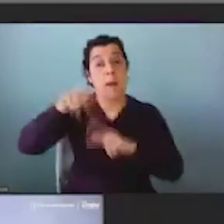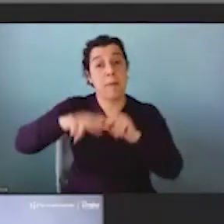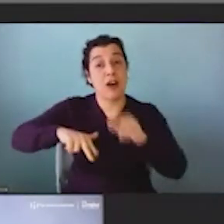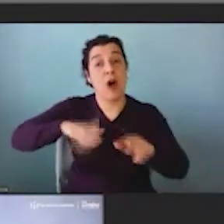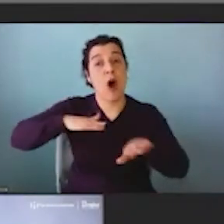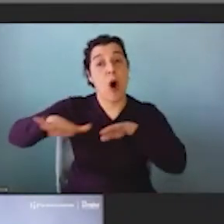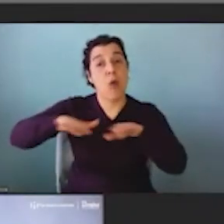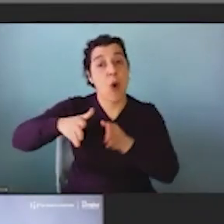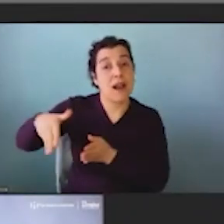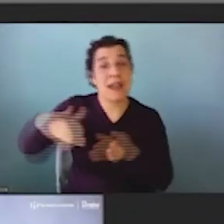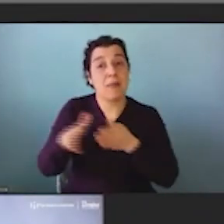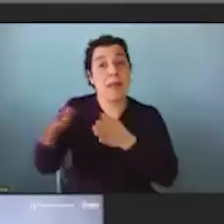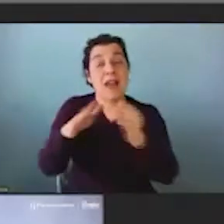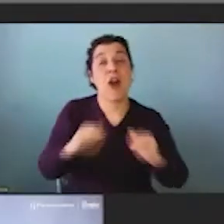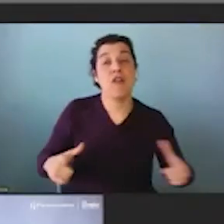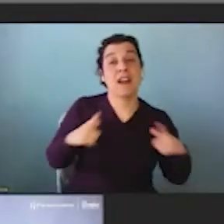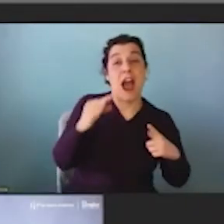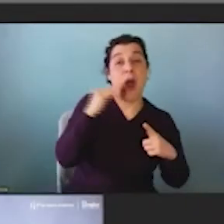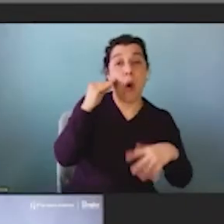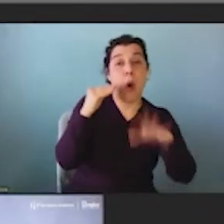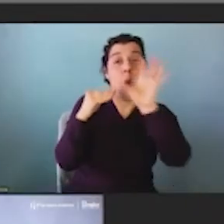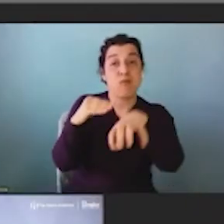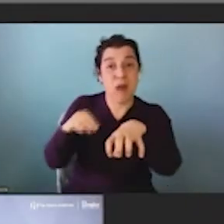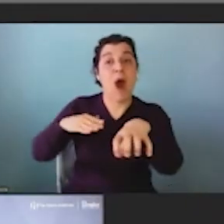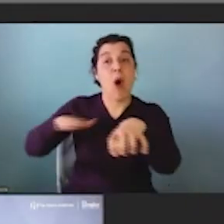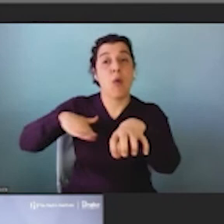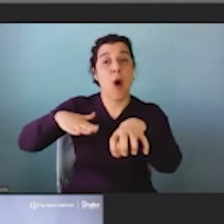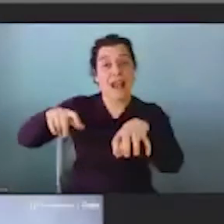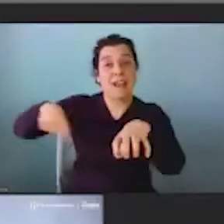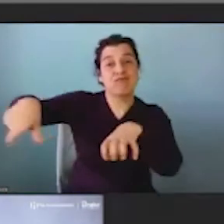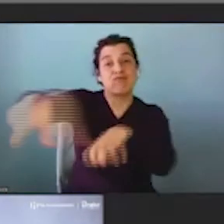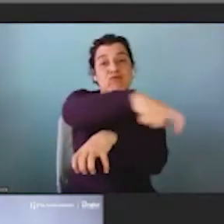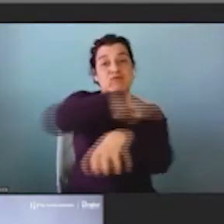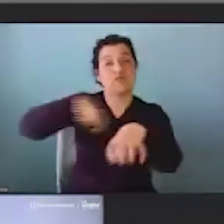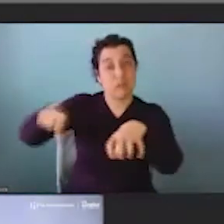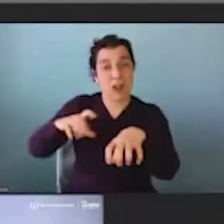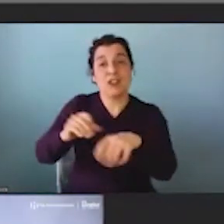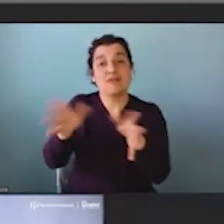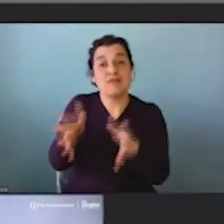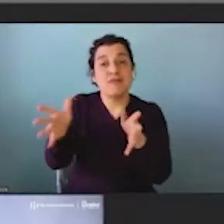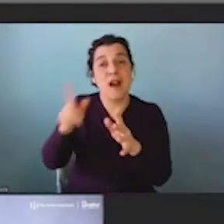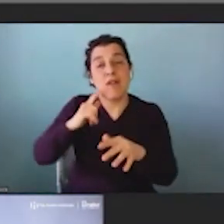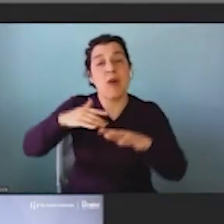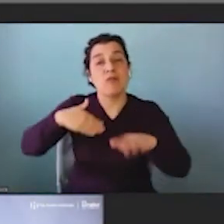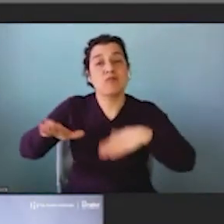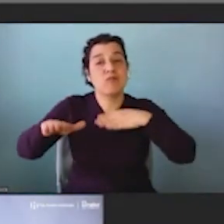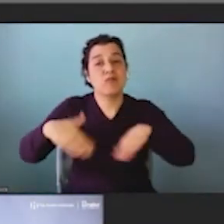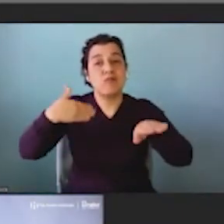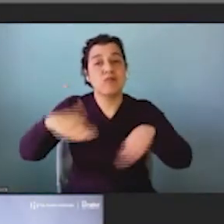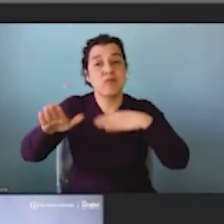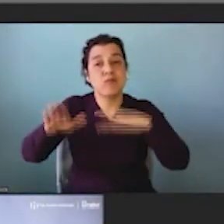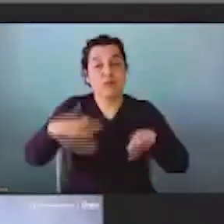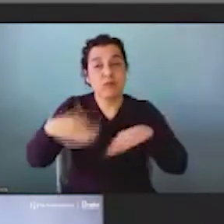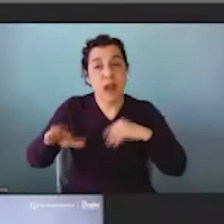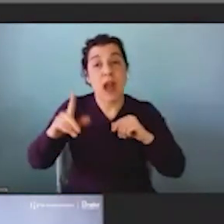around a retirement home. And they had it set up in a way that encouraged people to get out and walk a half